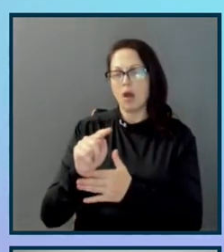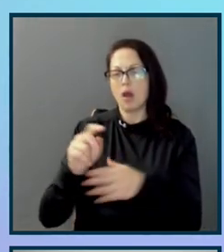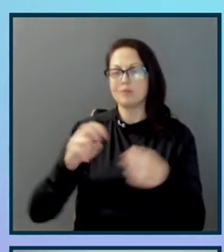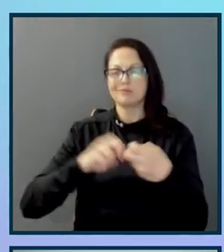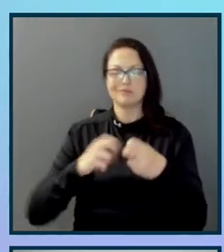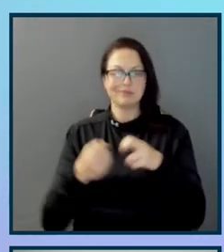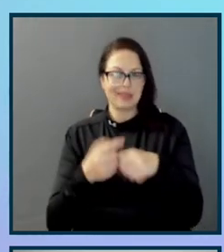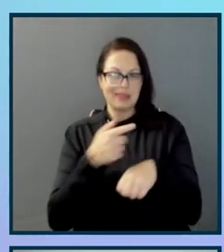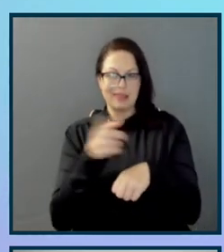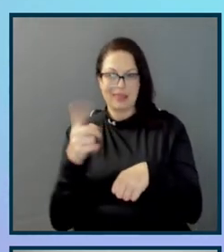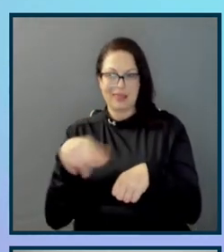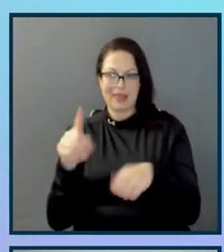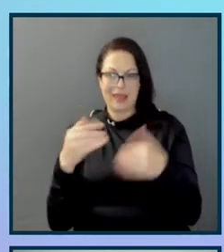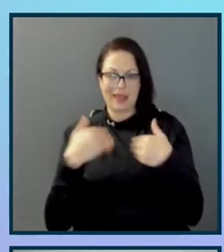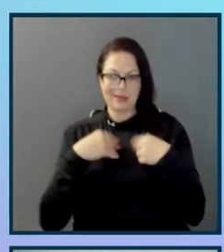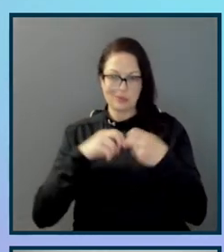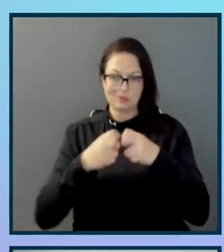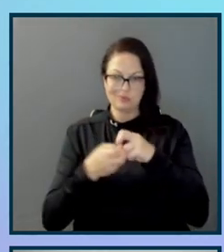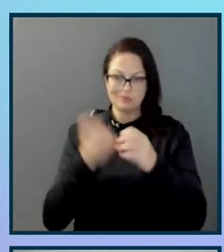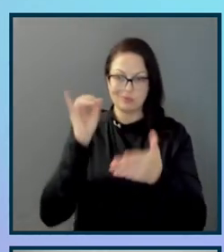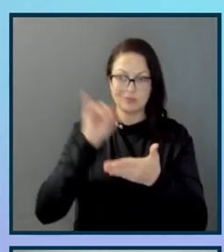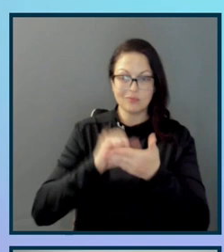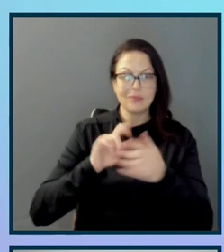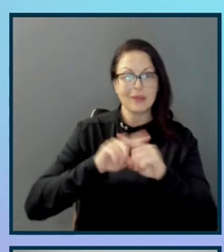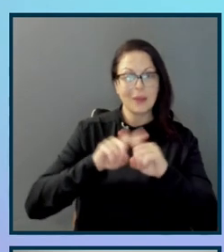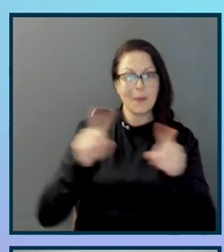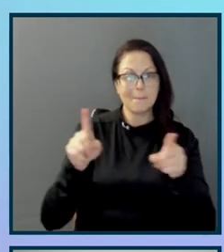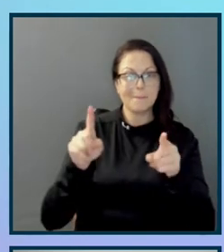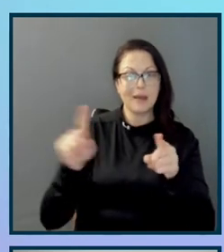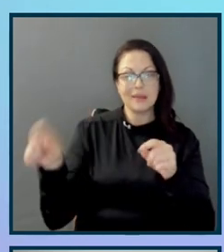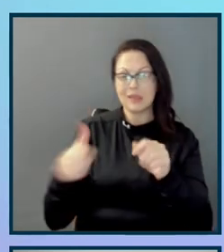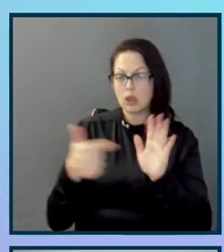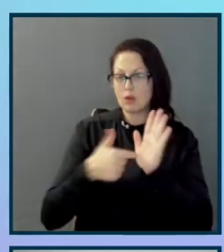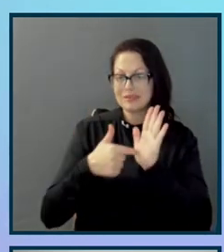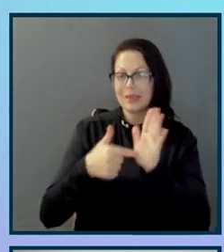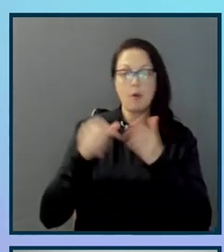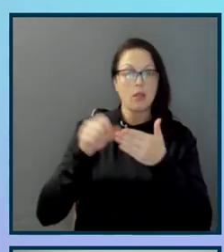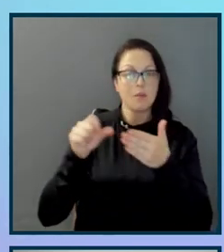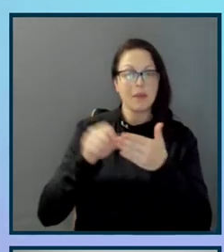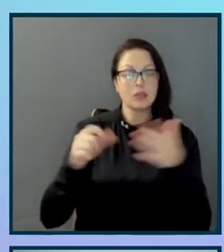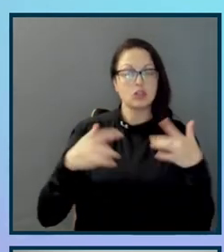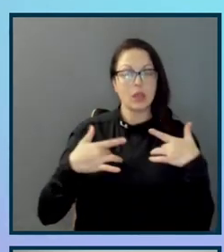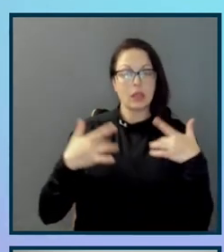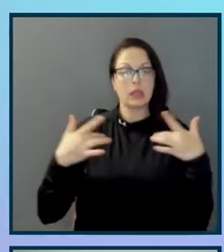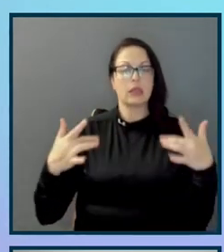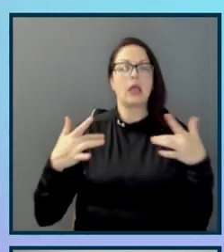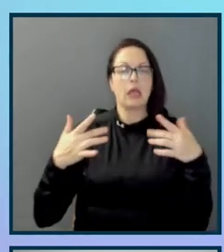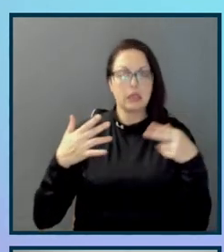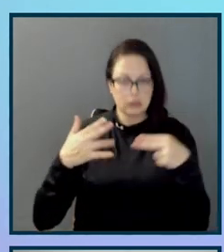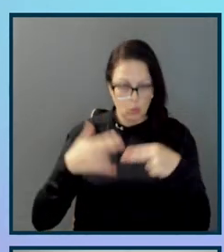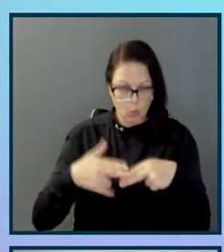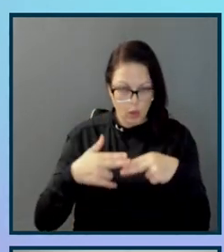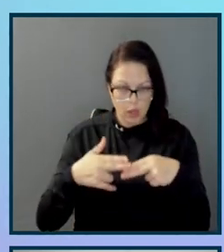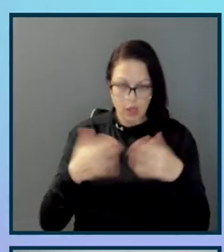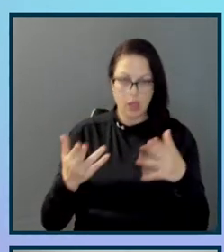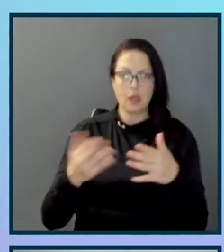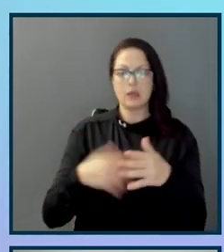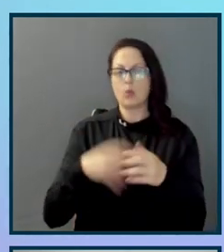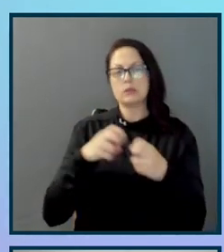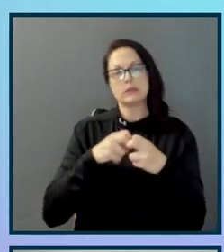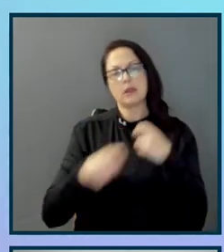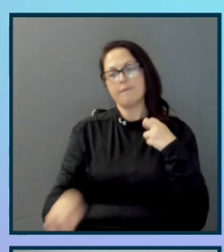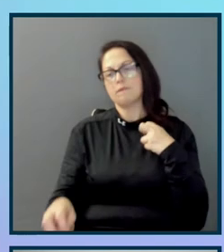pixel fonts, but the higher up on the page example where it's also a light weight was incredibly difficult for users to read.